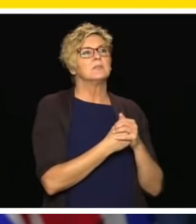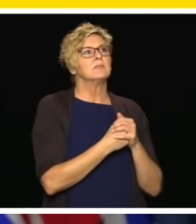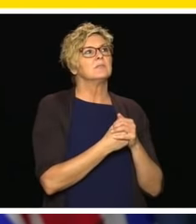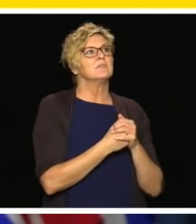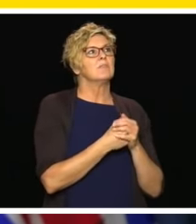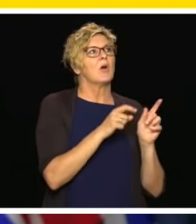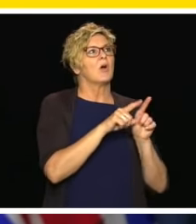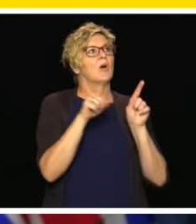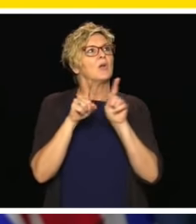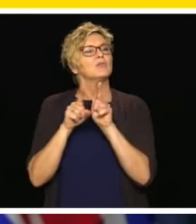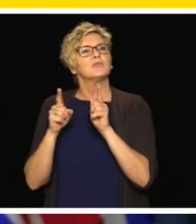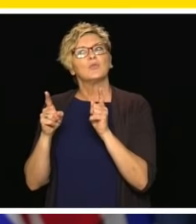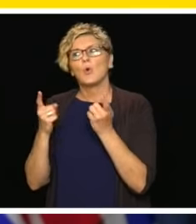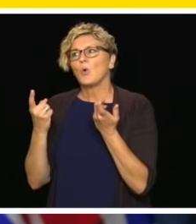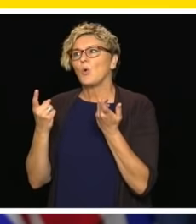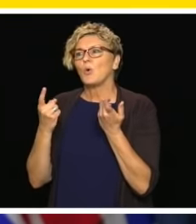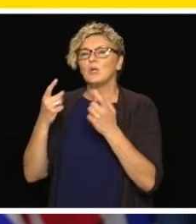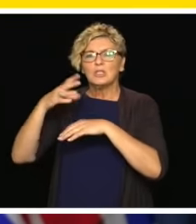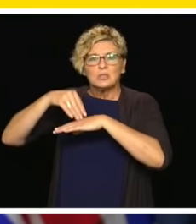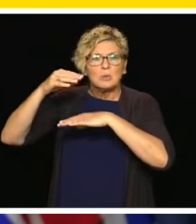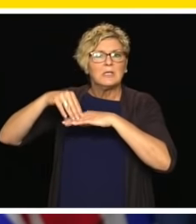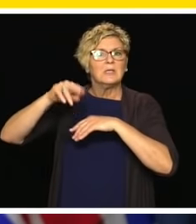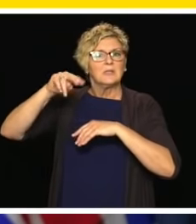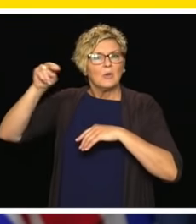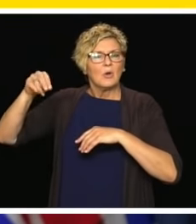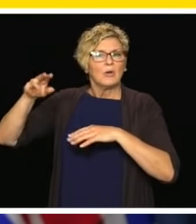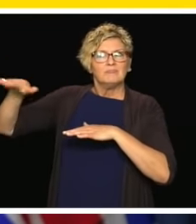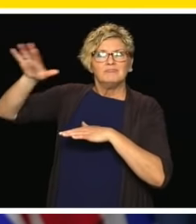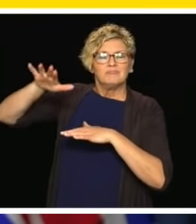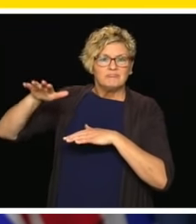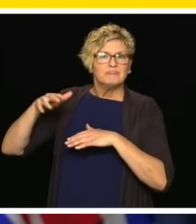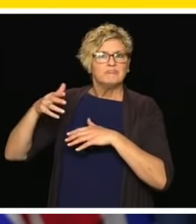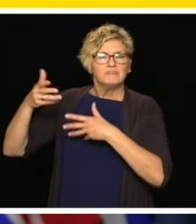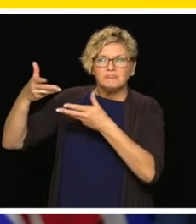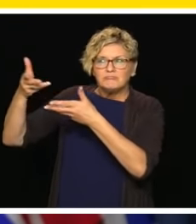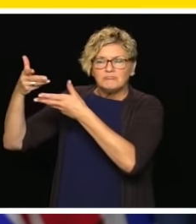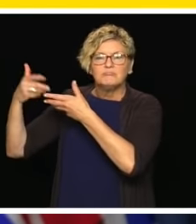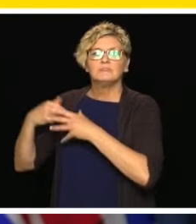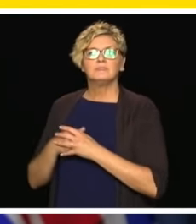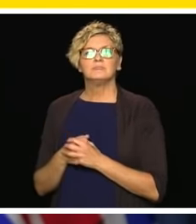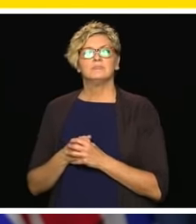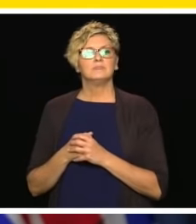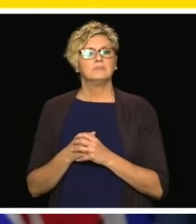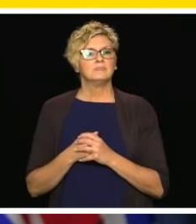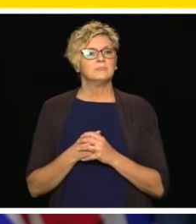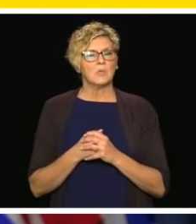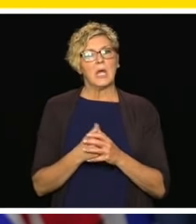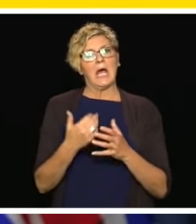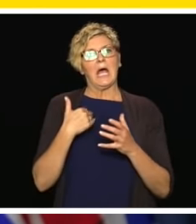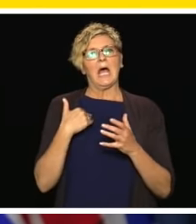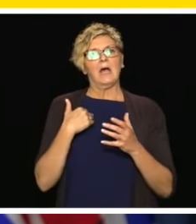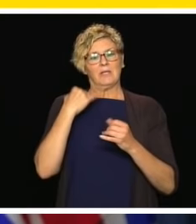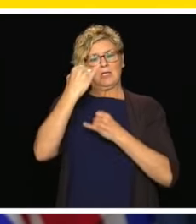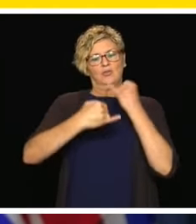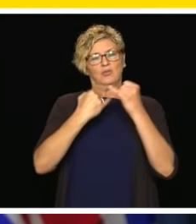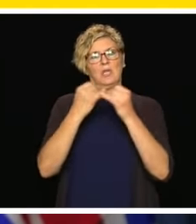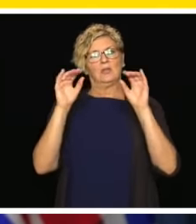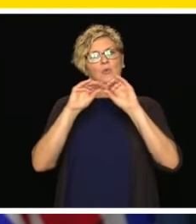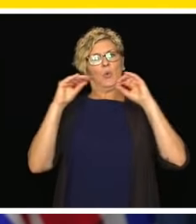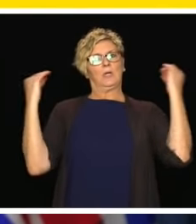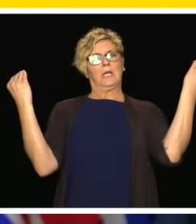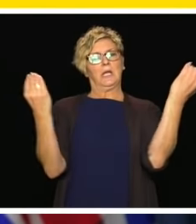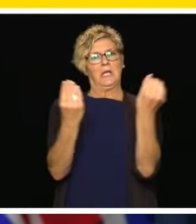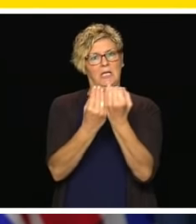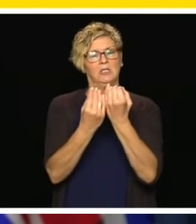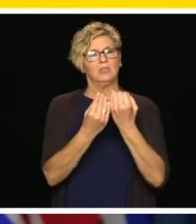We're looking at some other Scandinavian countries as well. So through the OECD, the Organization for Economic Cooperation and Development,